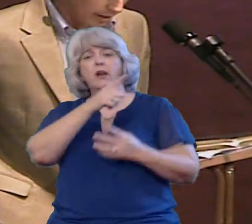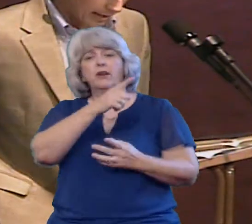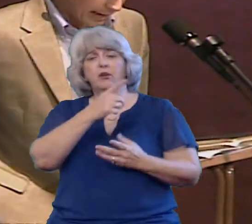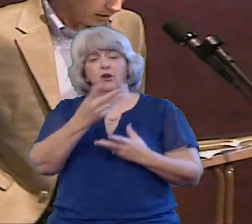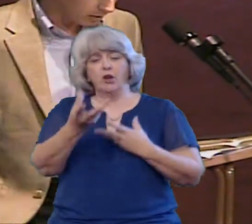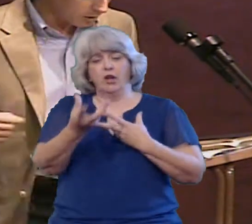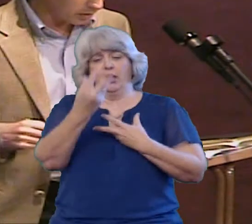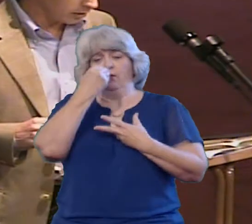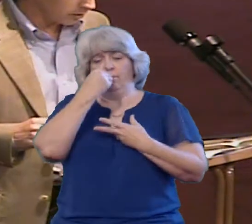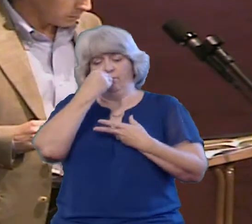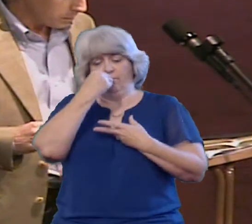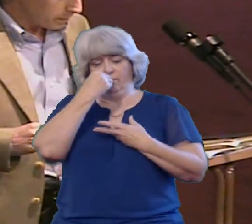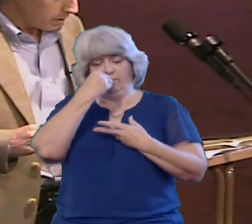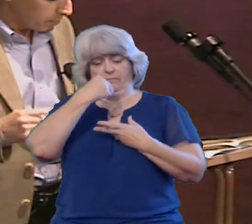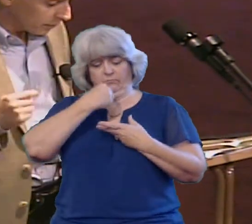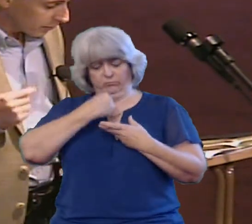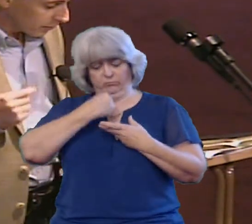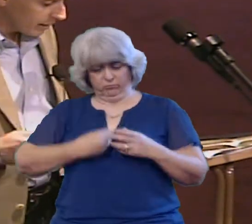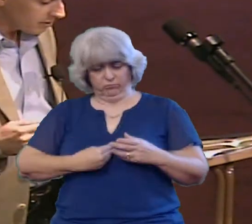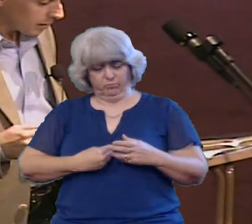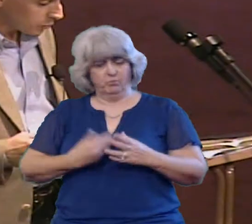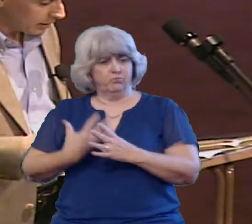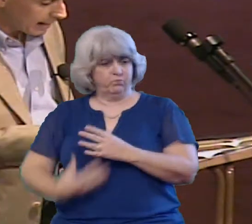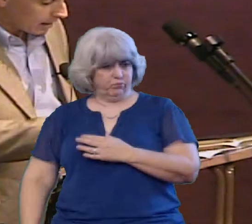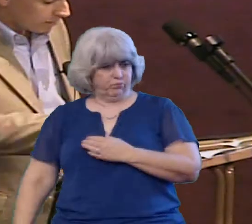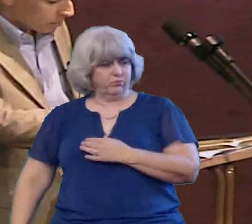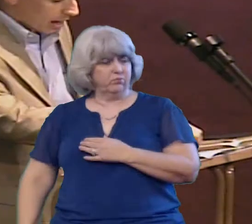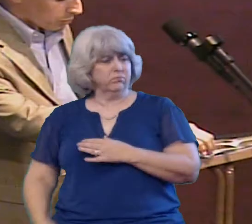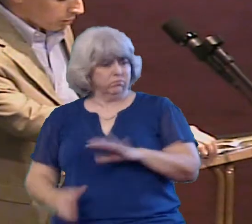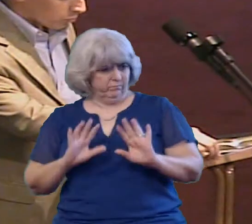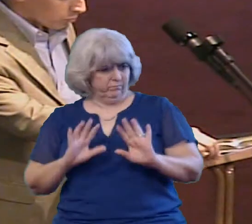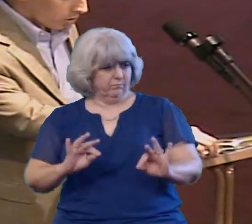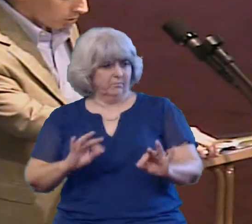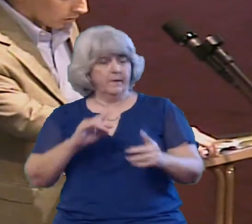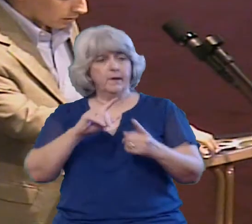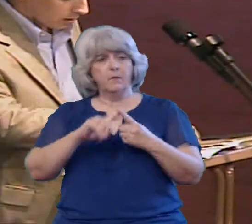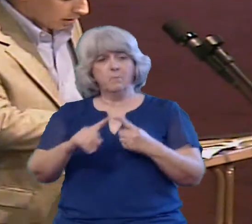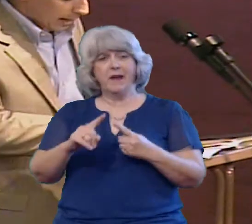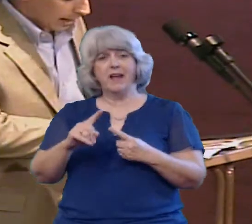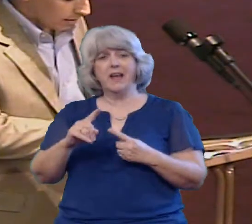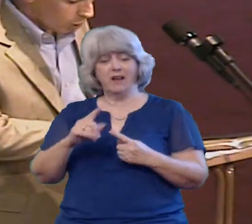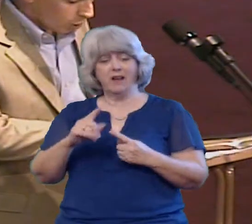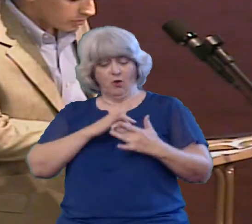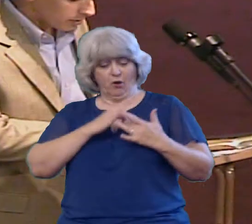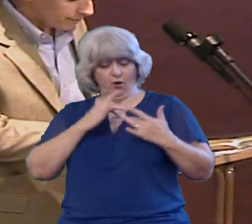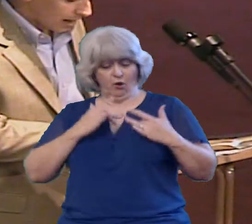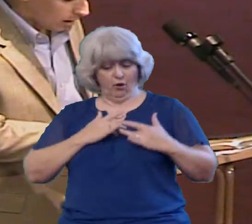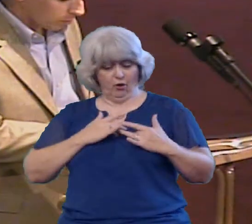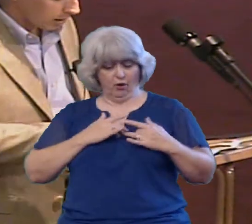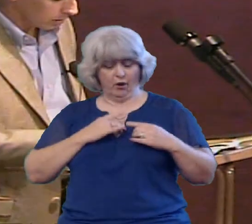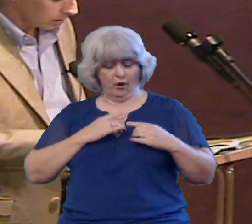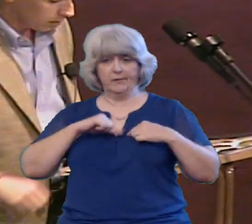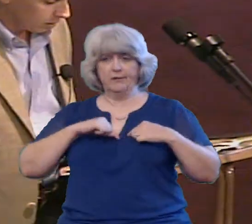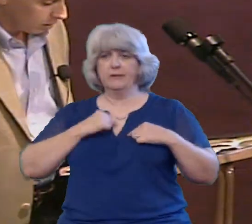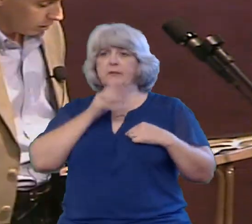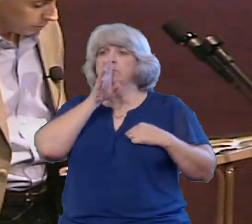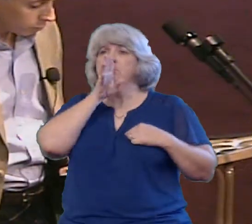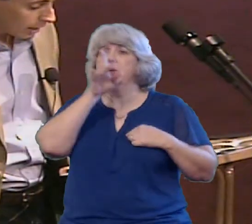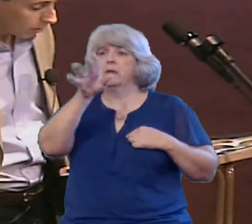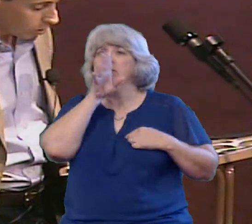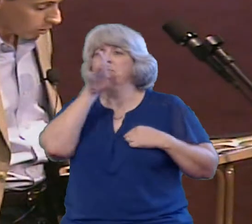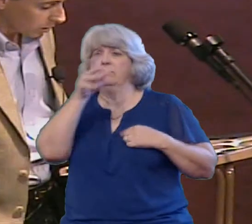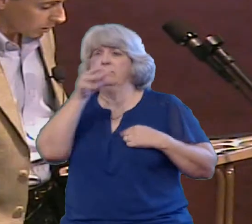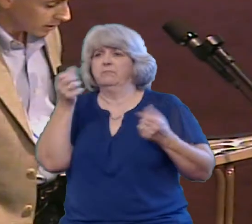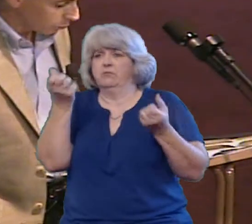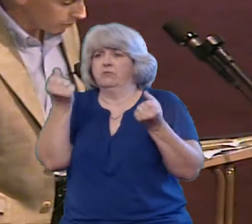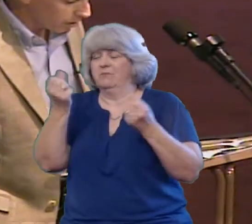and is eliminated? But the things that proceed out of the mouth comes from the heart And those defile the man For out